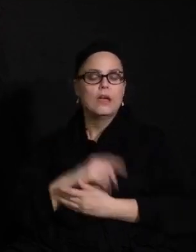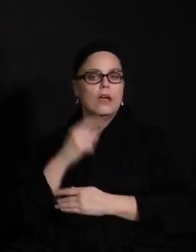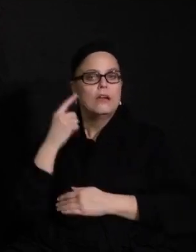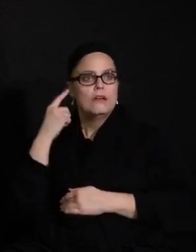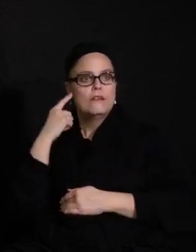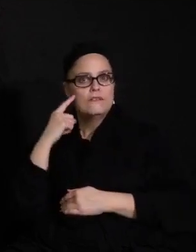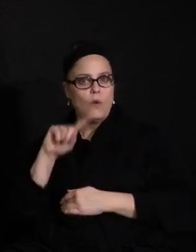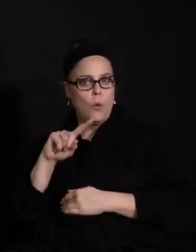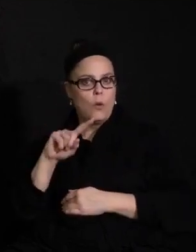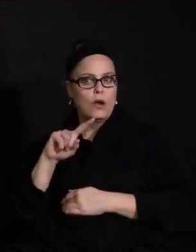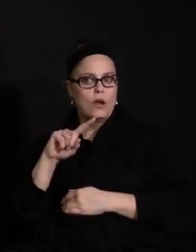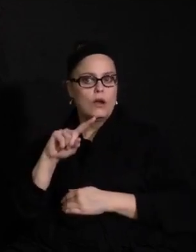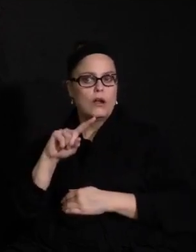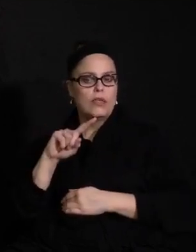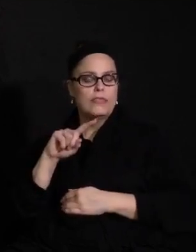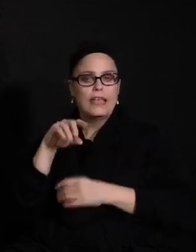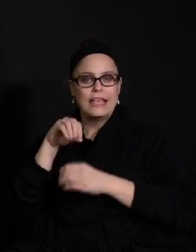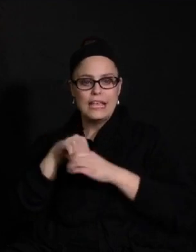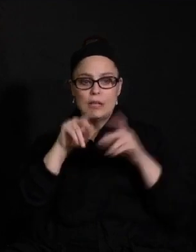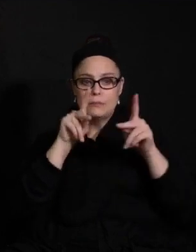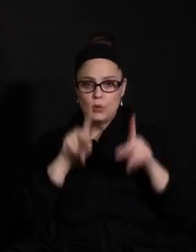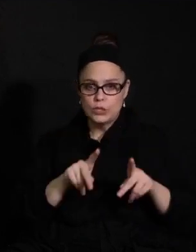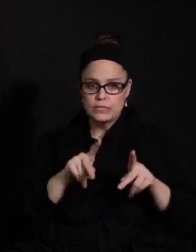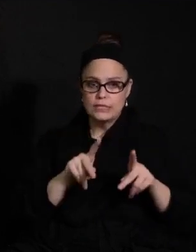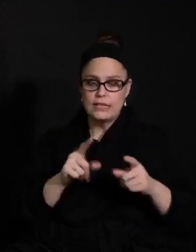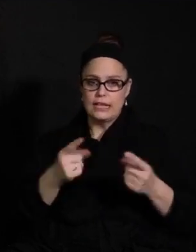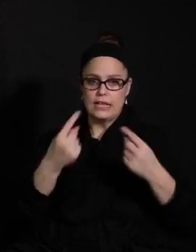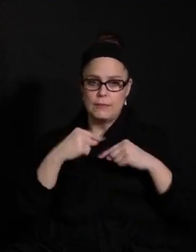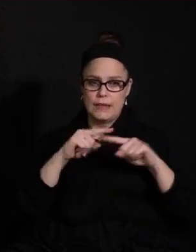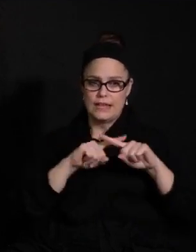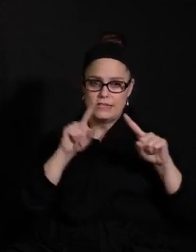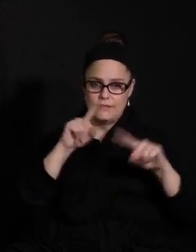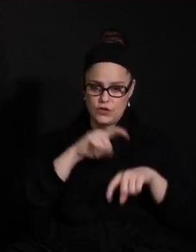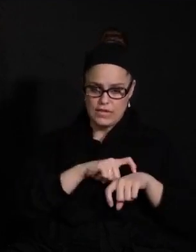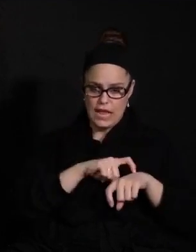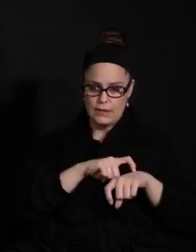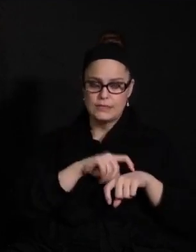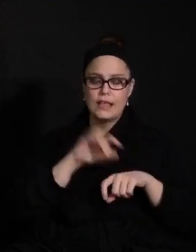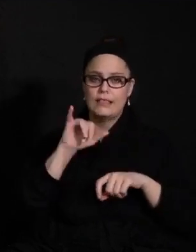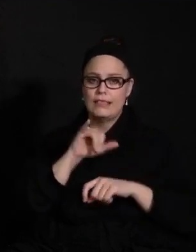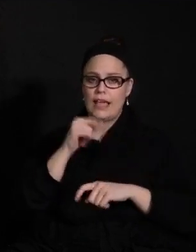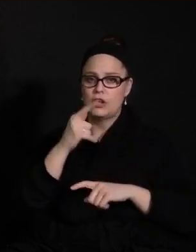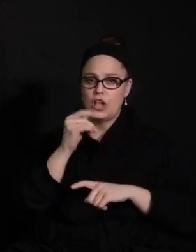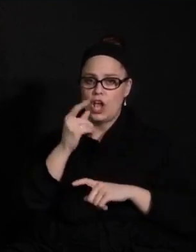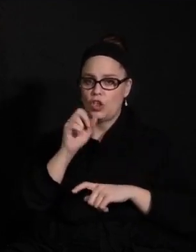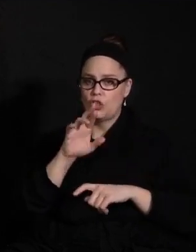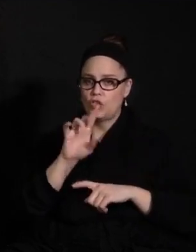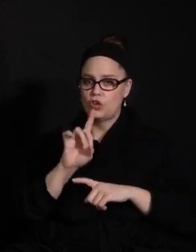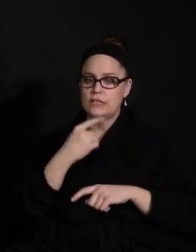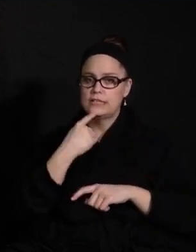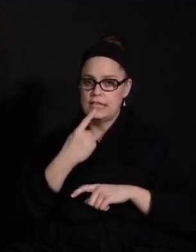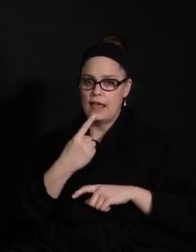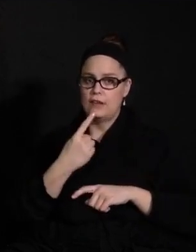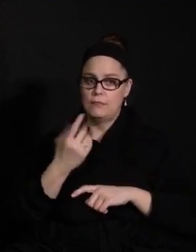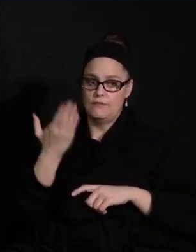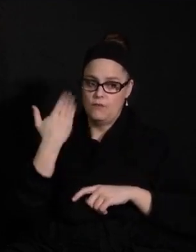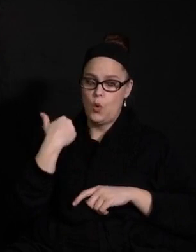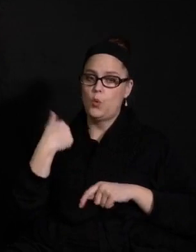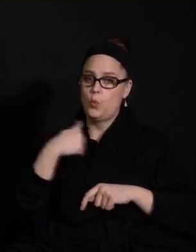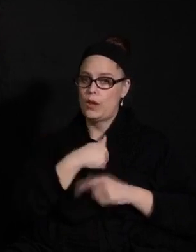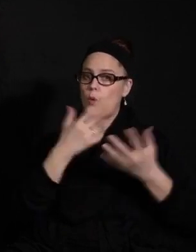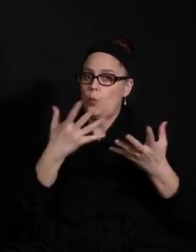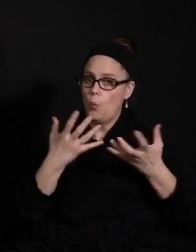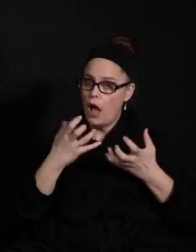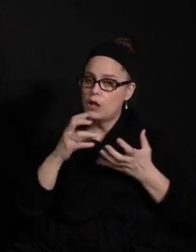of those opting for in-person and coming in at different times, as Dr. Gothard said earlier, we want students in the building. We